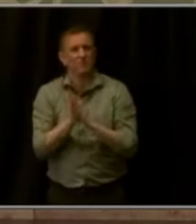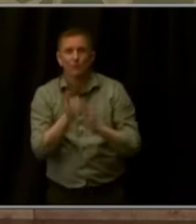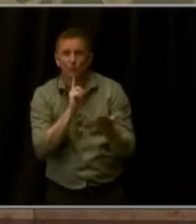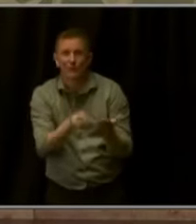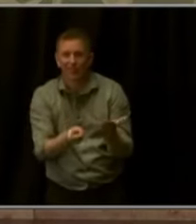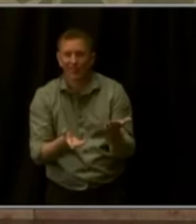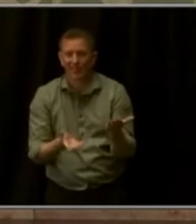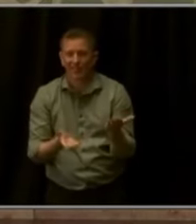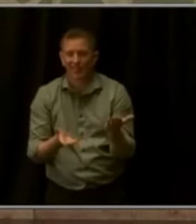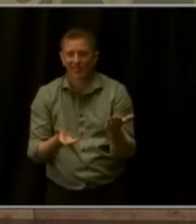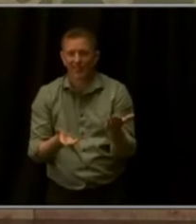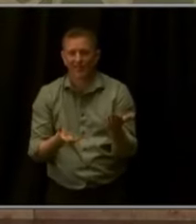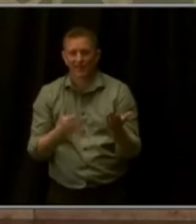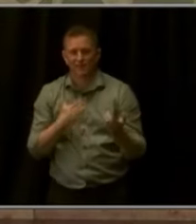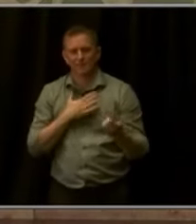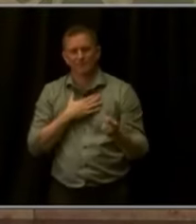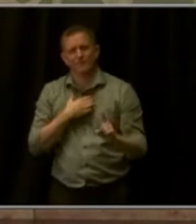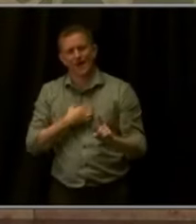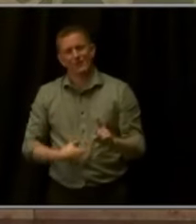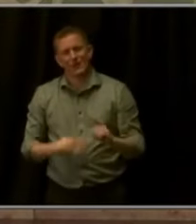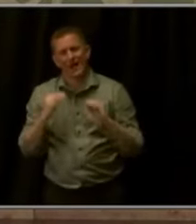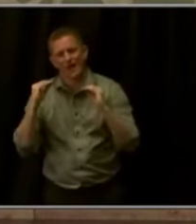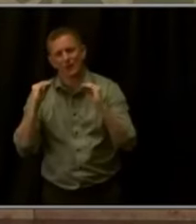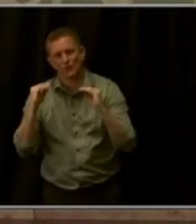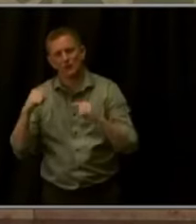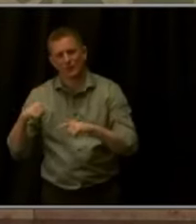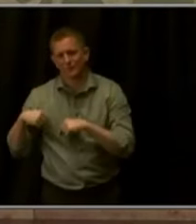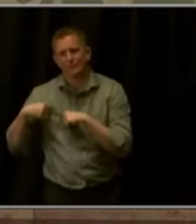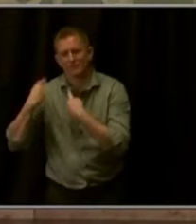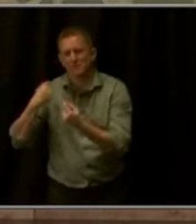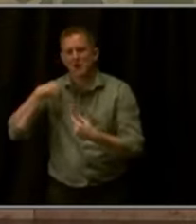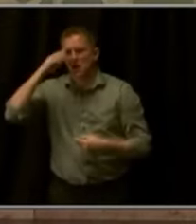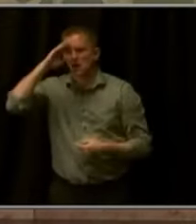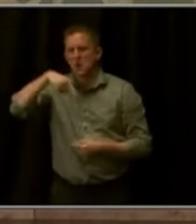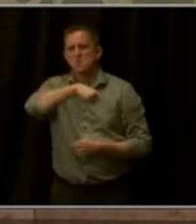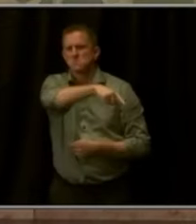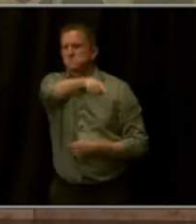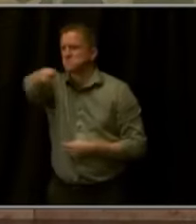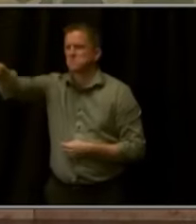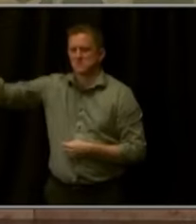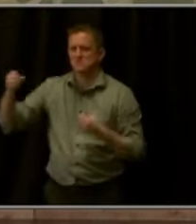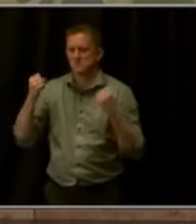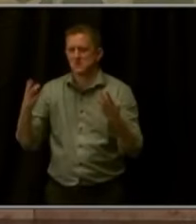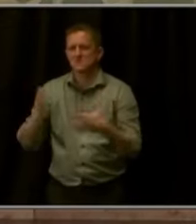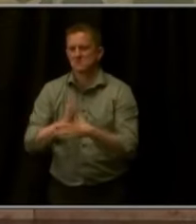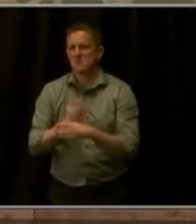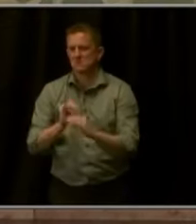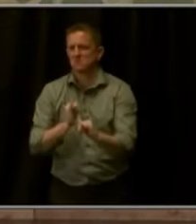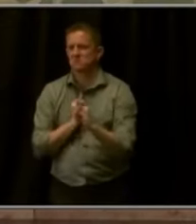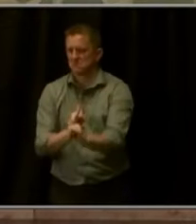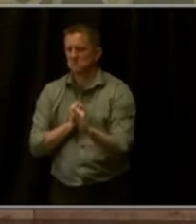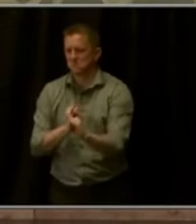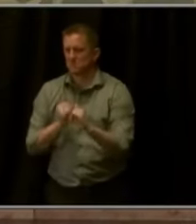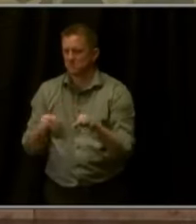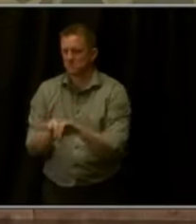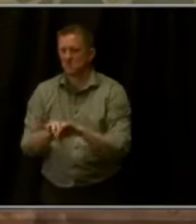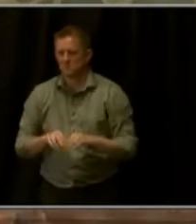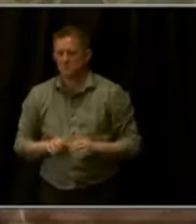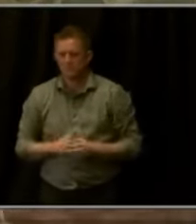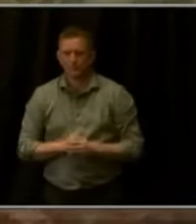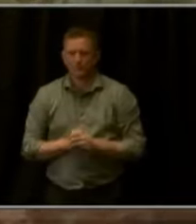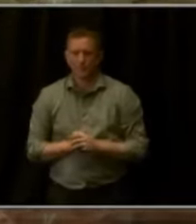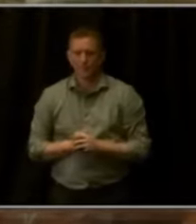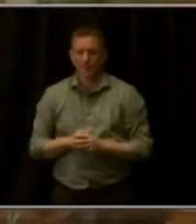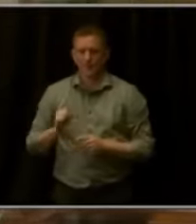passion of mine. I know it's a passion that's shared by many, if not all of you here in the room today. With the leadership of Senator Zenzinger and